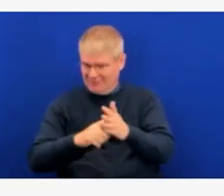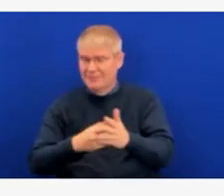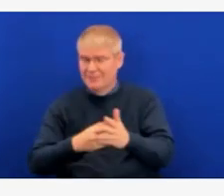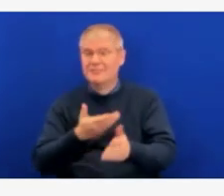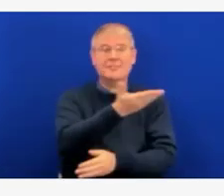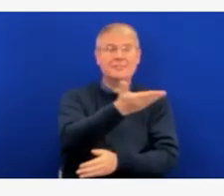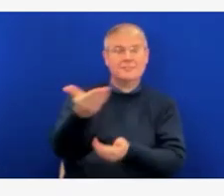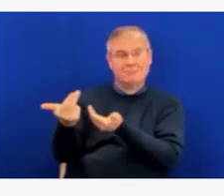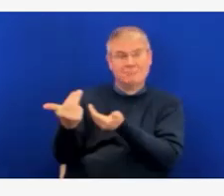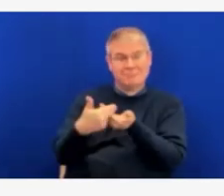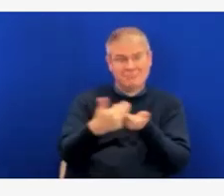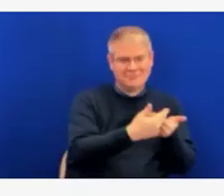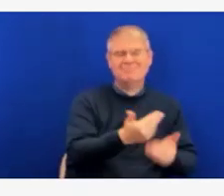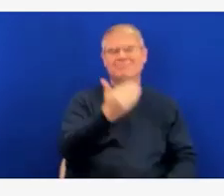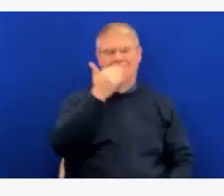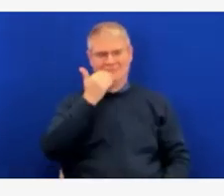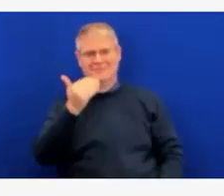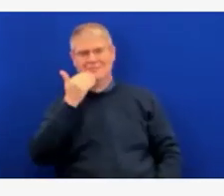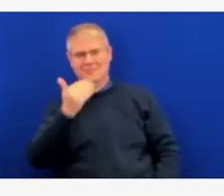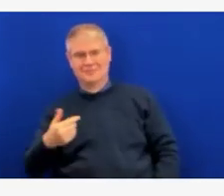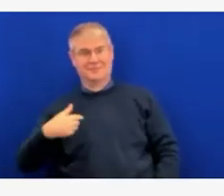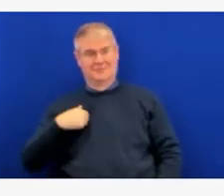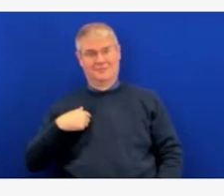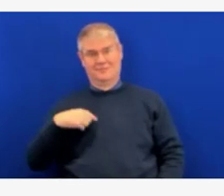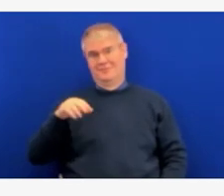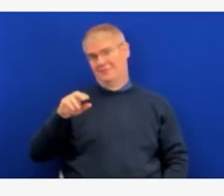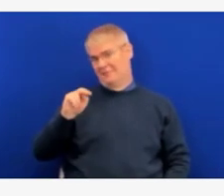Forbingor, and I'll be moderating today.